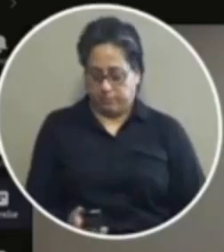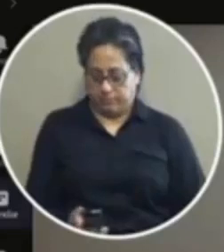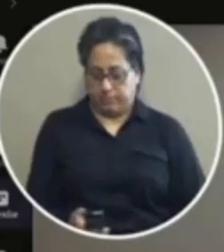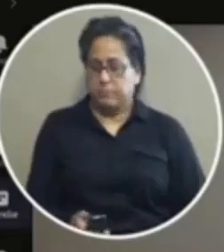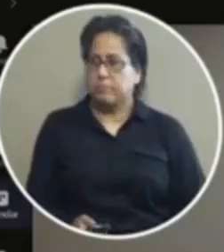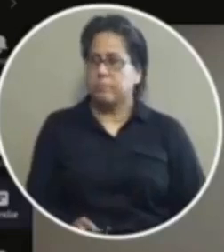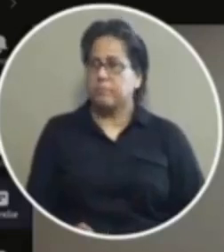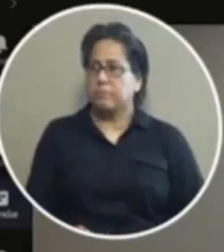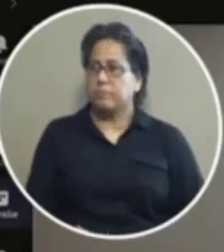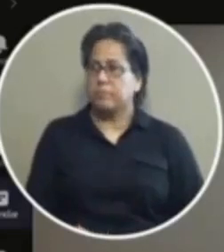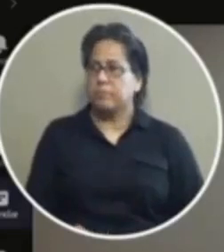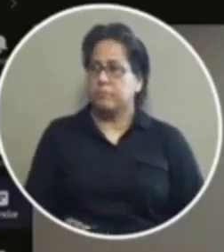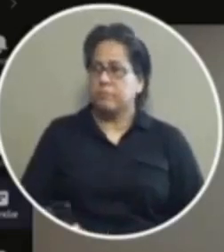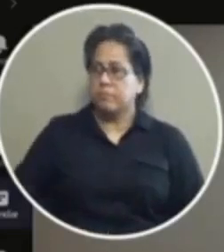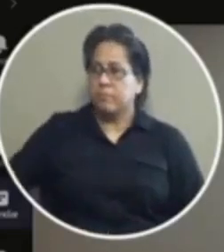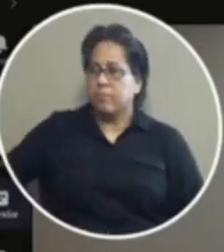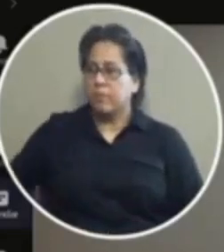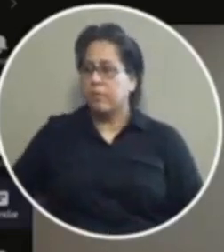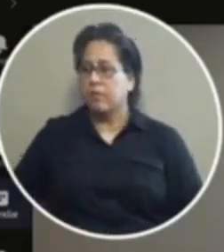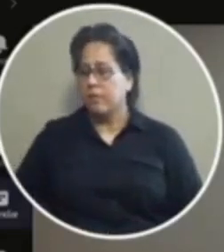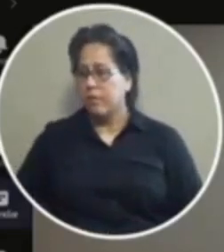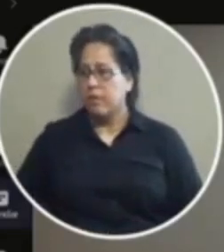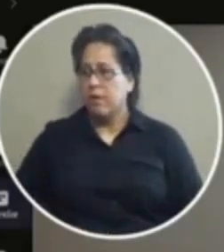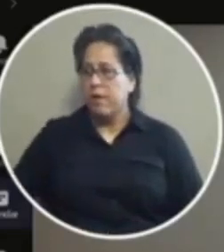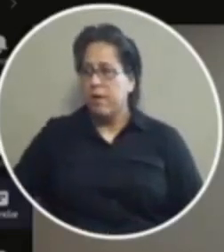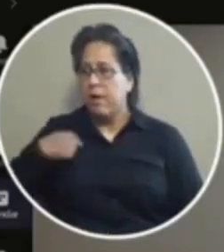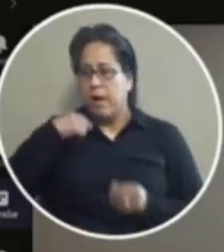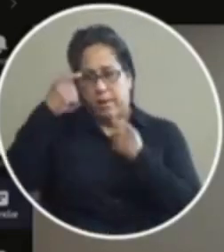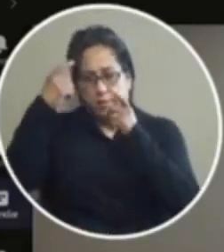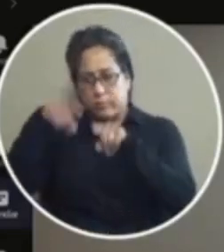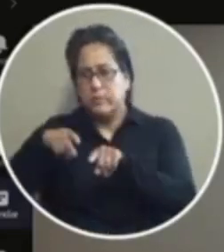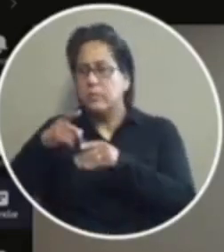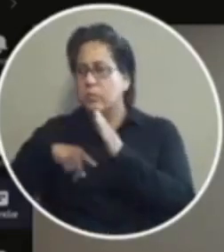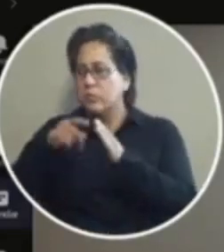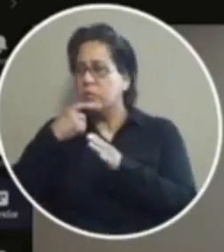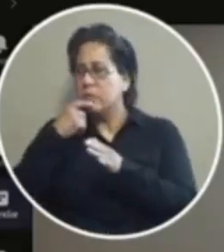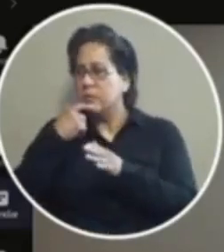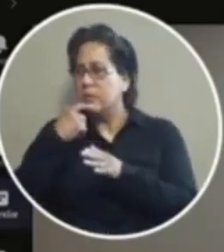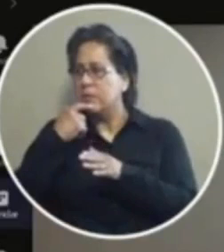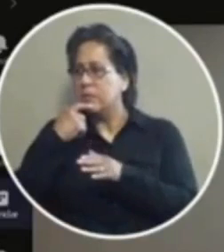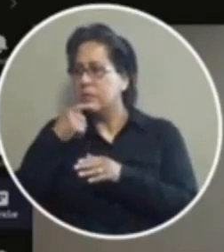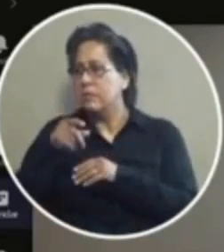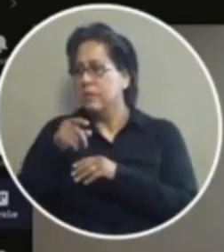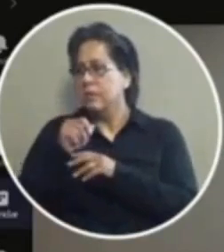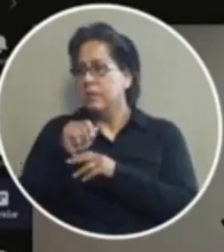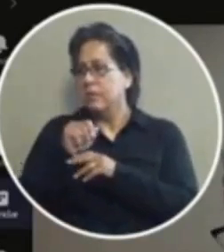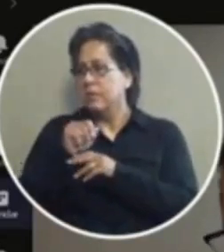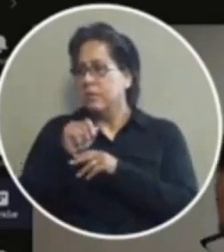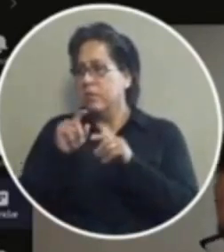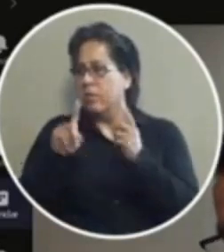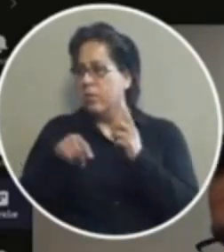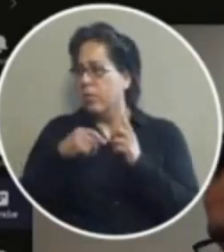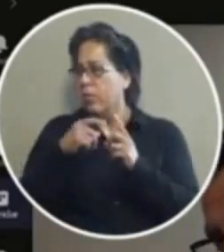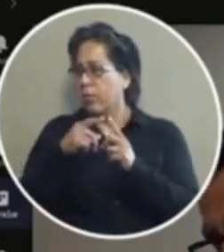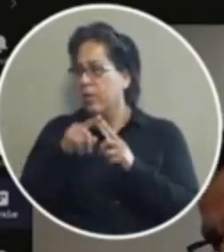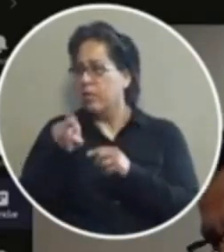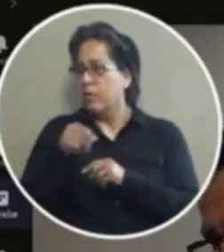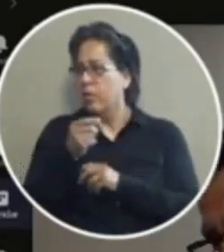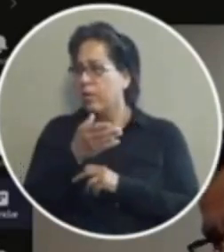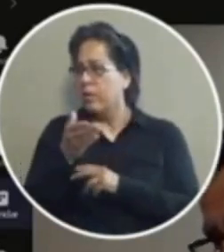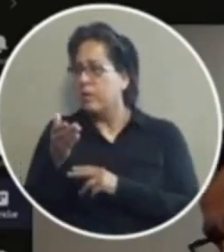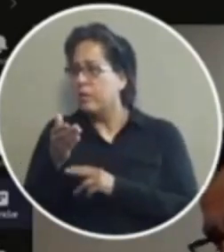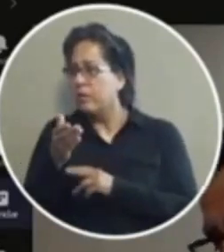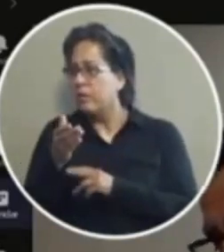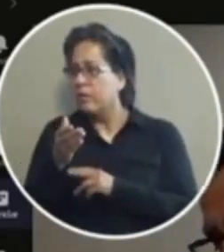uh everything the judge and mr asparza said but this is uh a burden on the police department when the only thing being